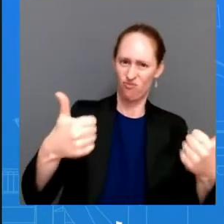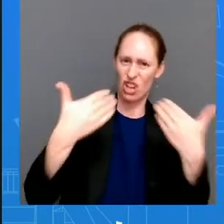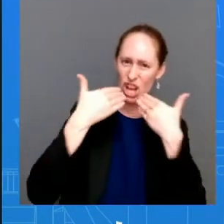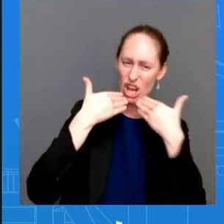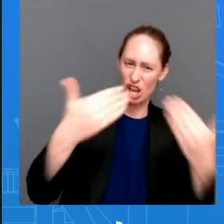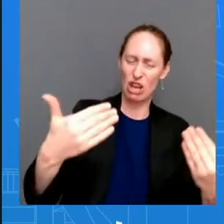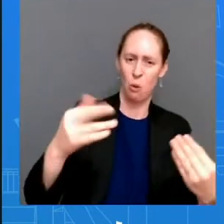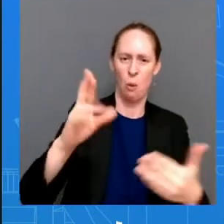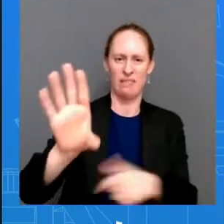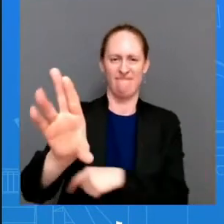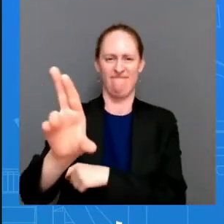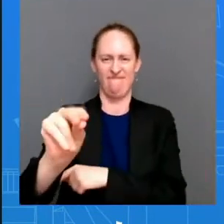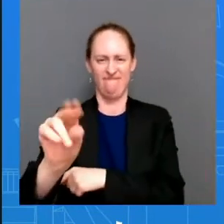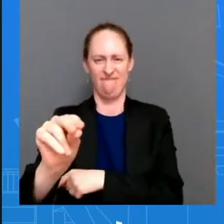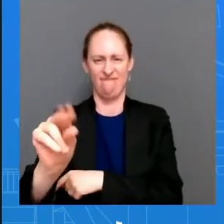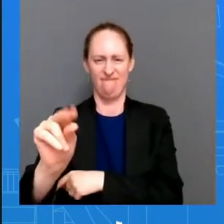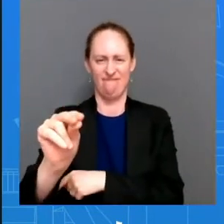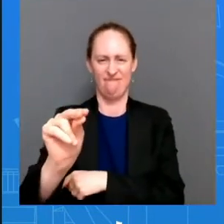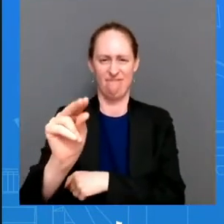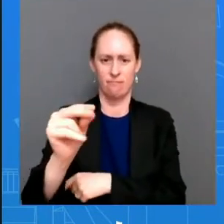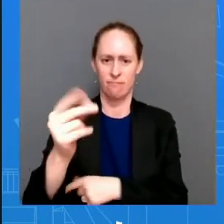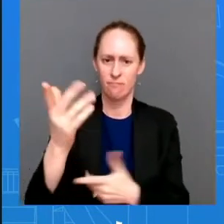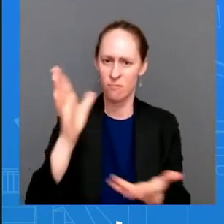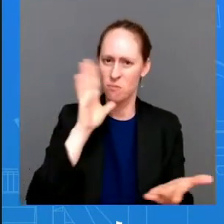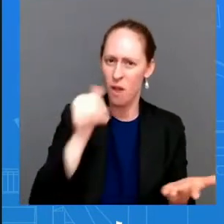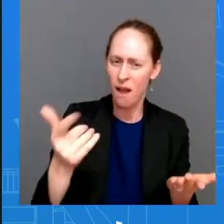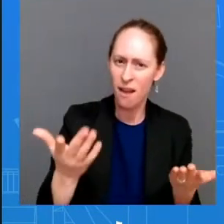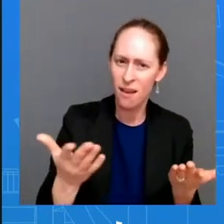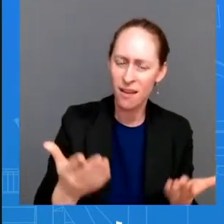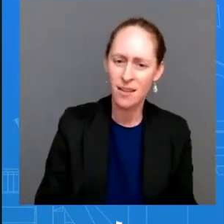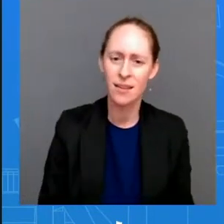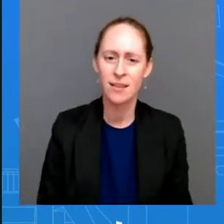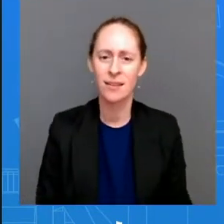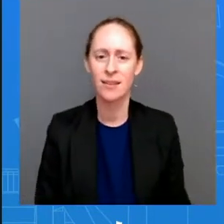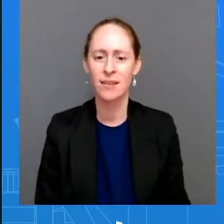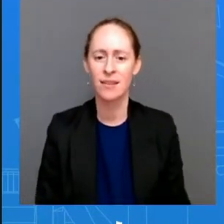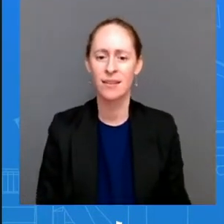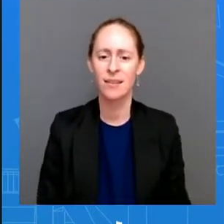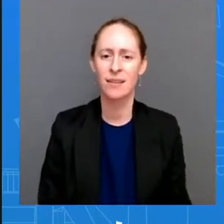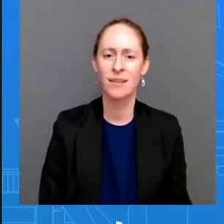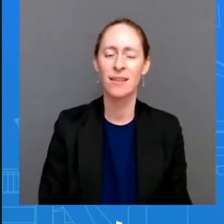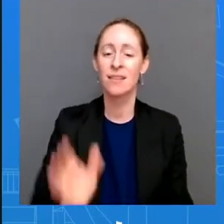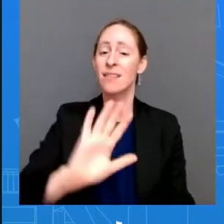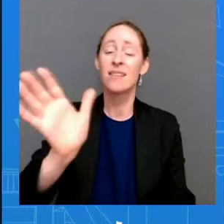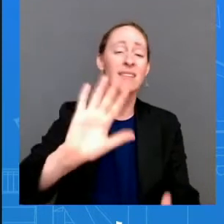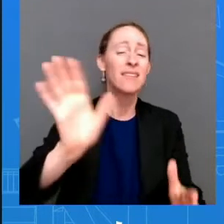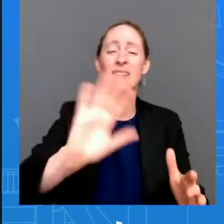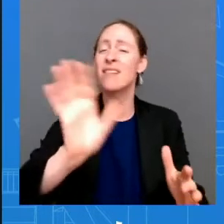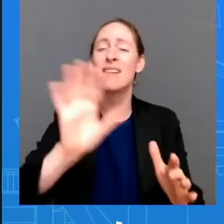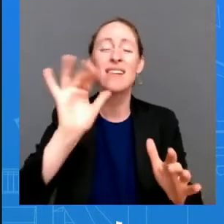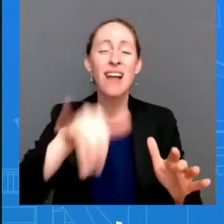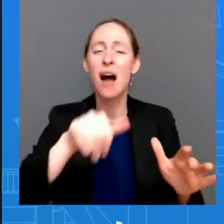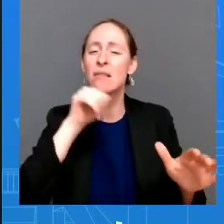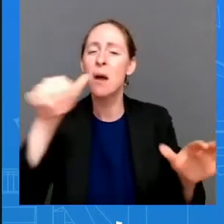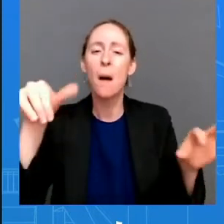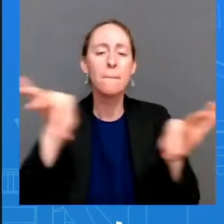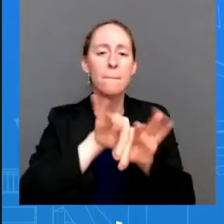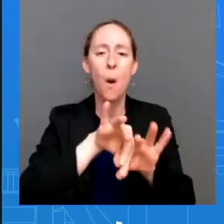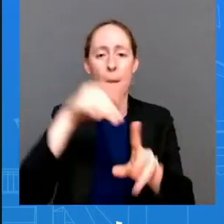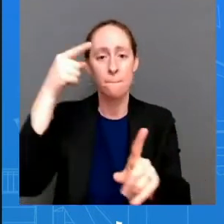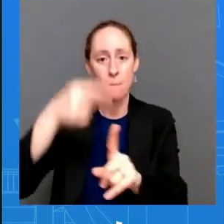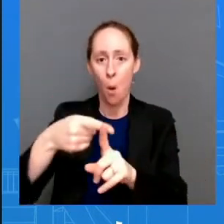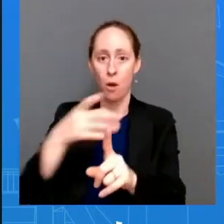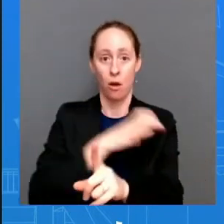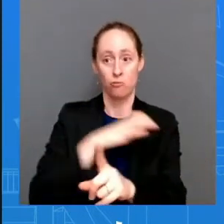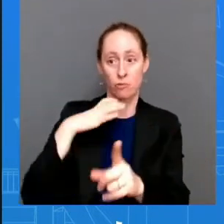it it really isn't members of congress have the right to travel wherever they choose our part of this is to make sure